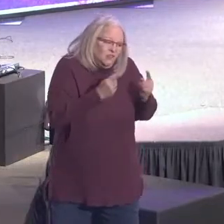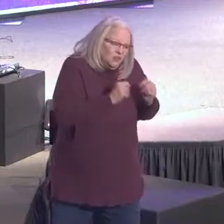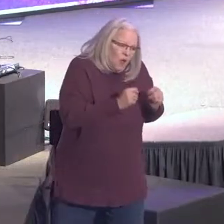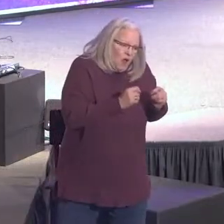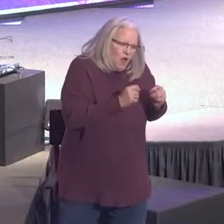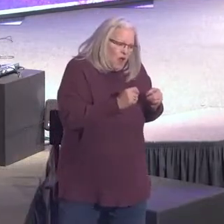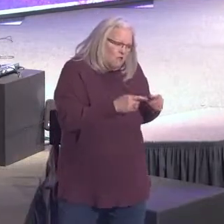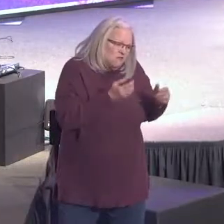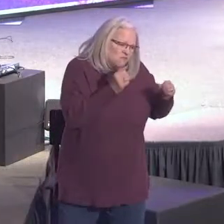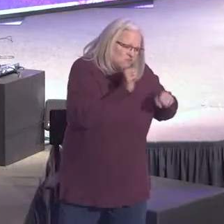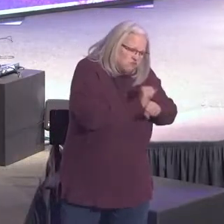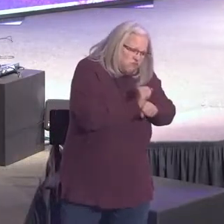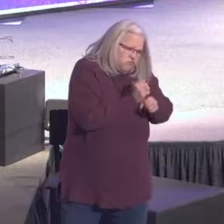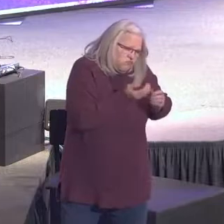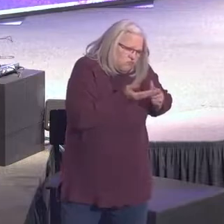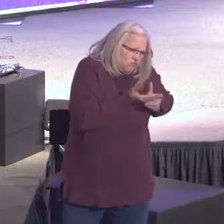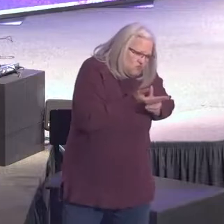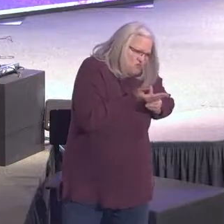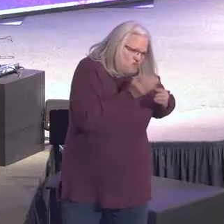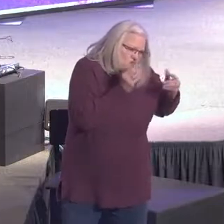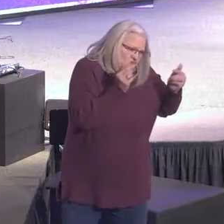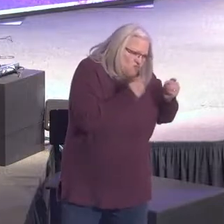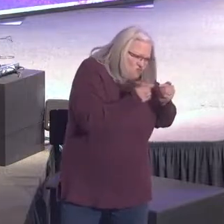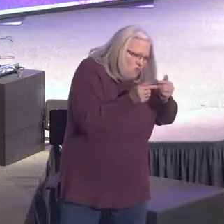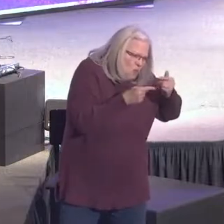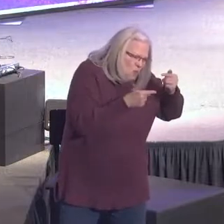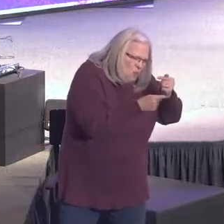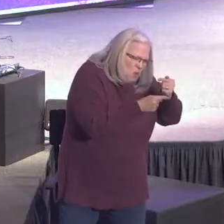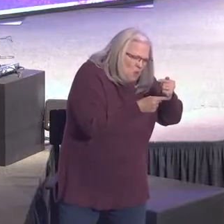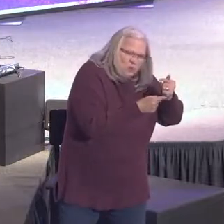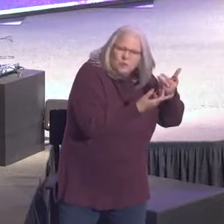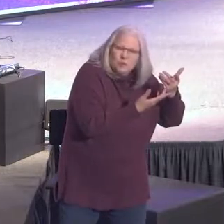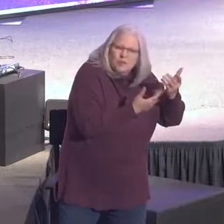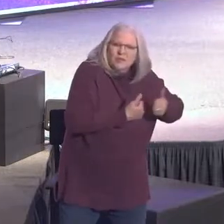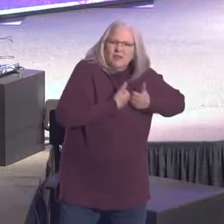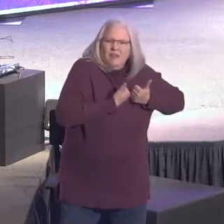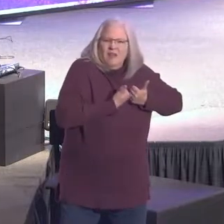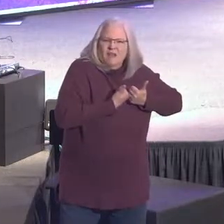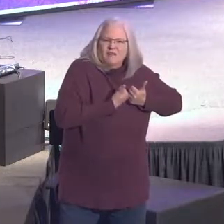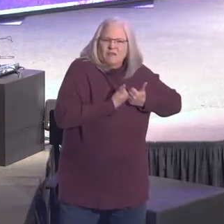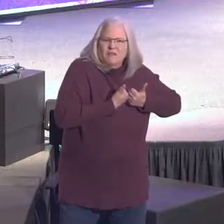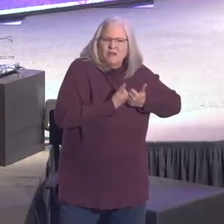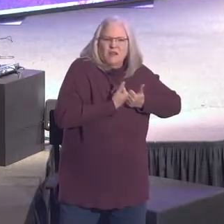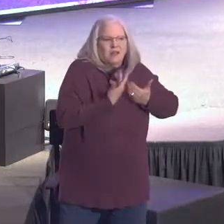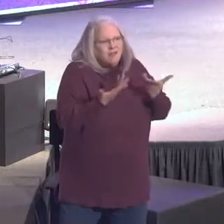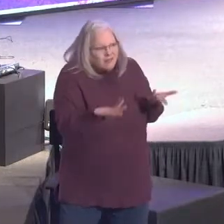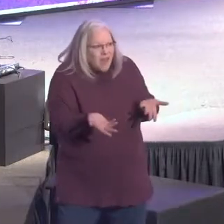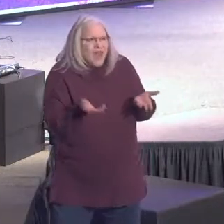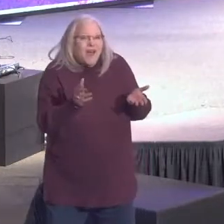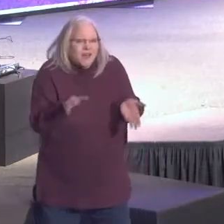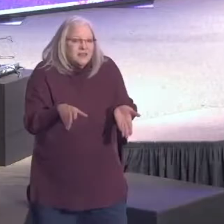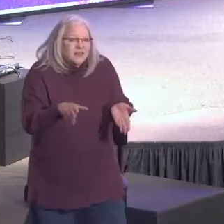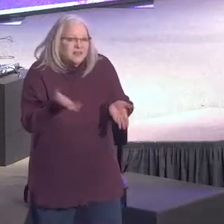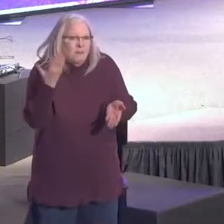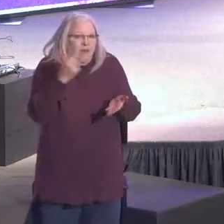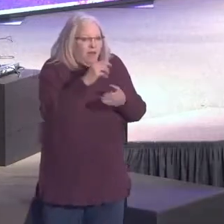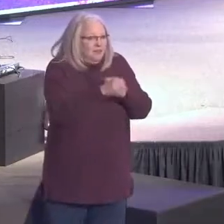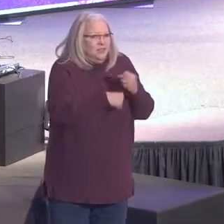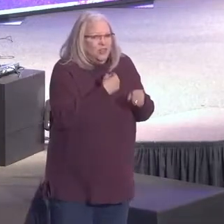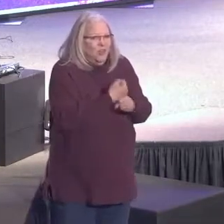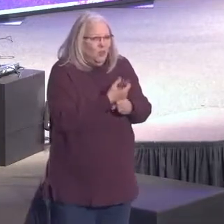work through hurt, trying to work through wounds in life. And I think that's really apparent, especially in this last year,